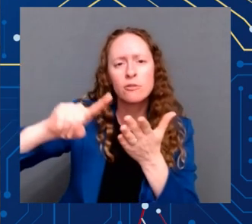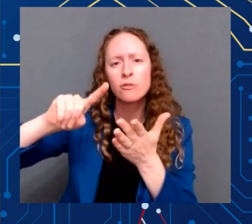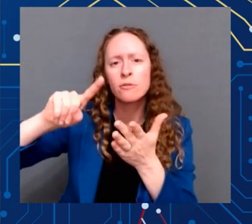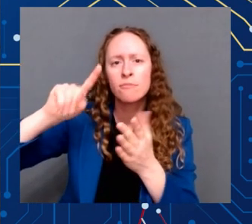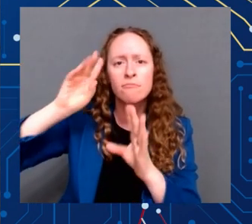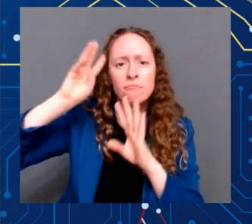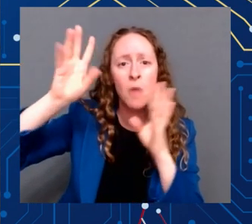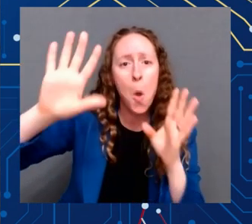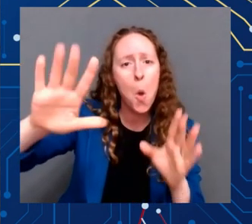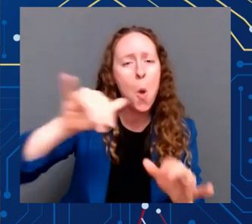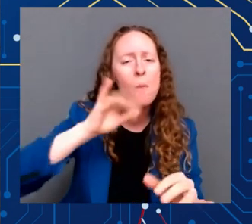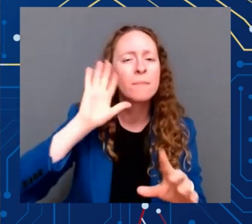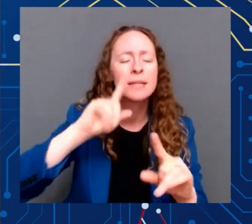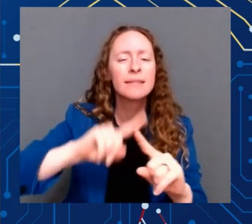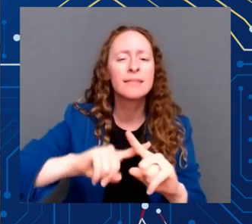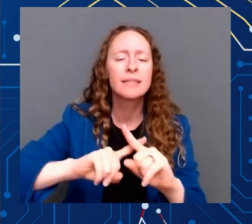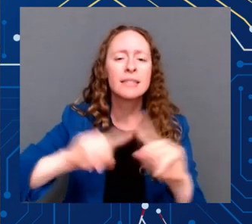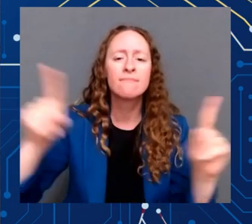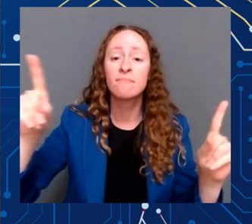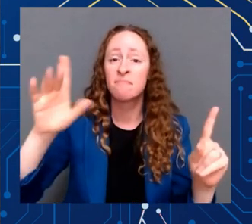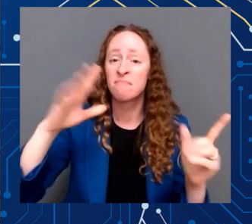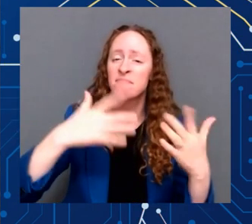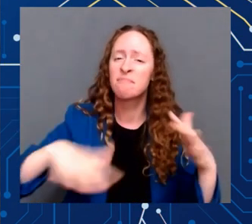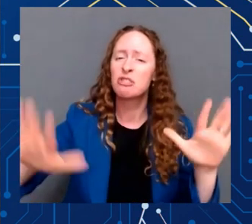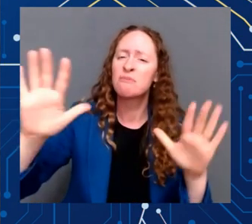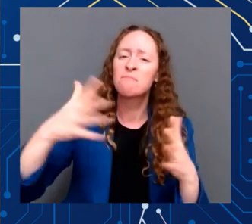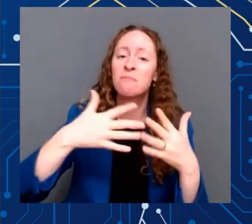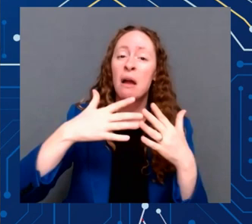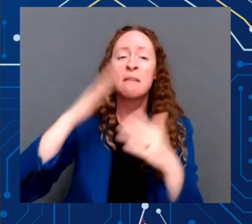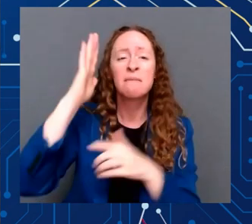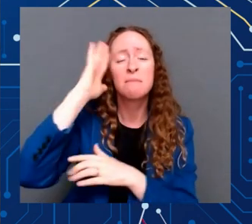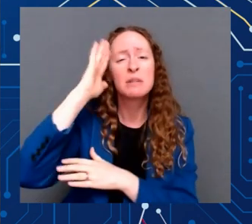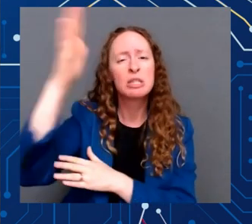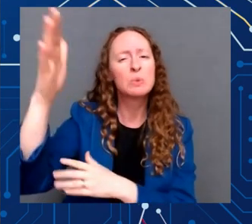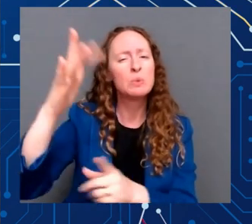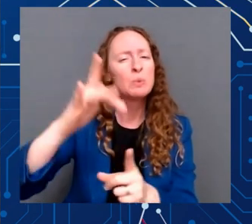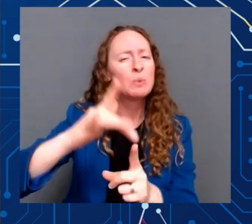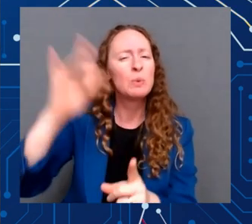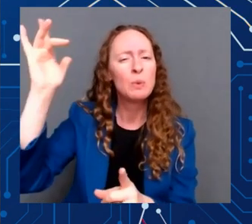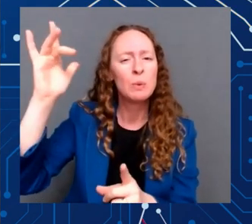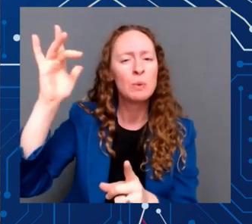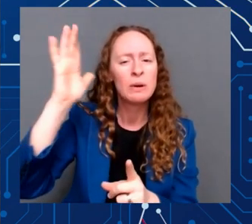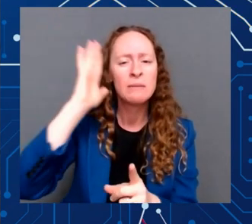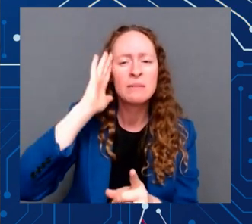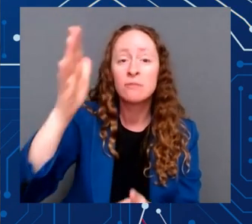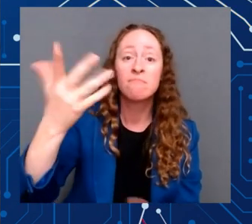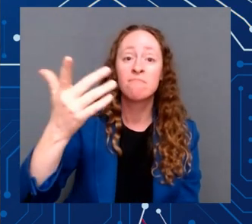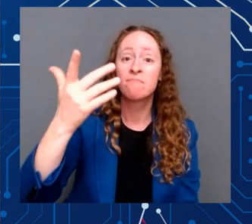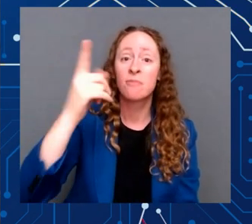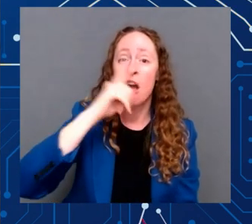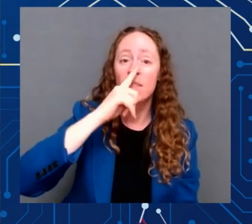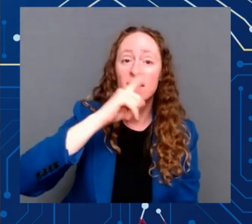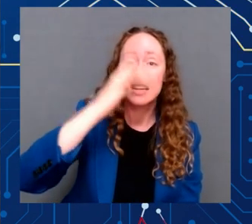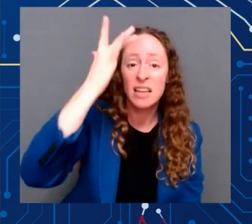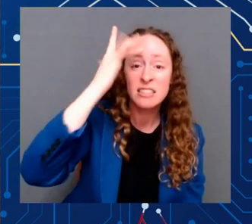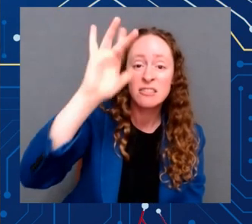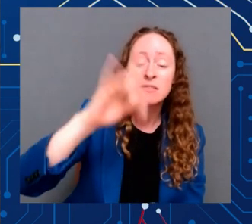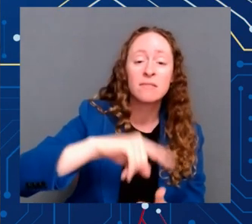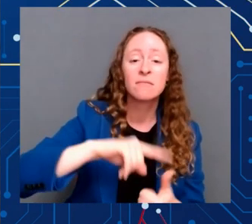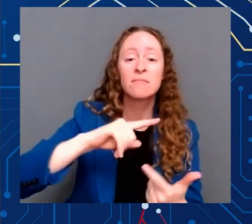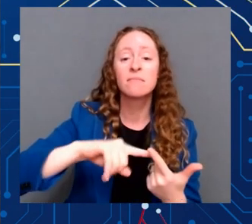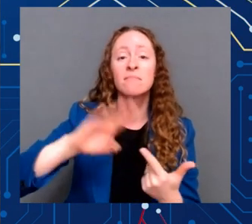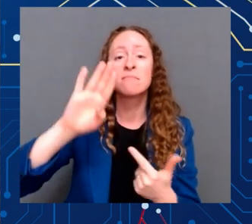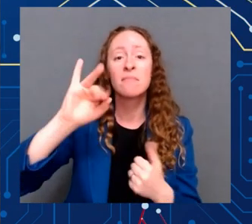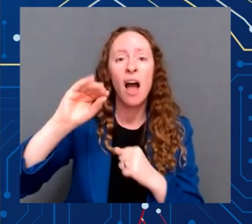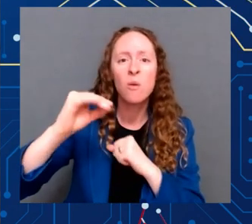world in the industries of the future, from quantum computing to artificial intelligence to advanced biotechnology. The kinds of investments